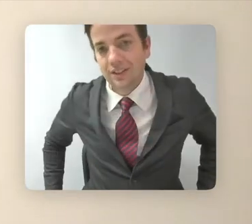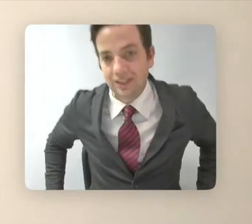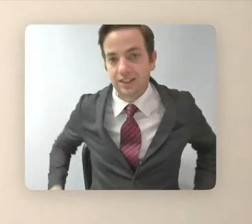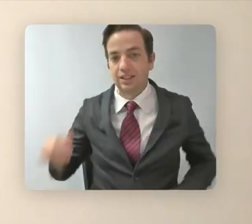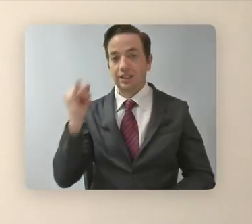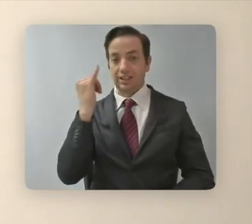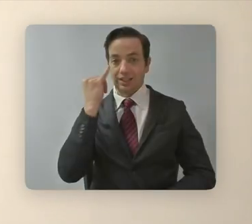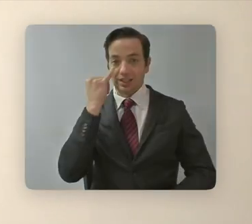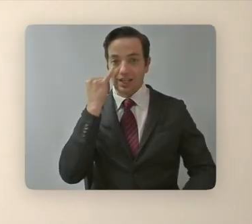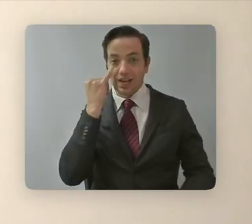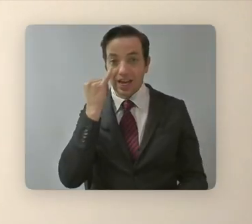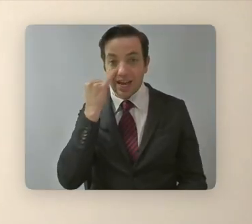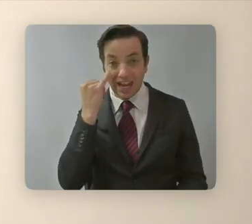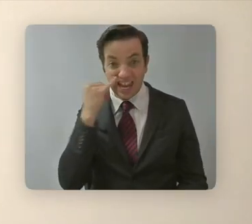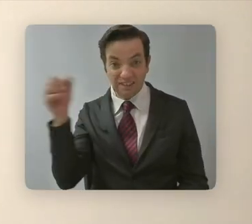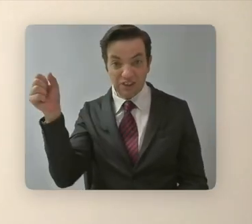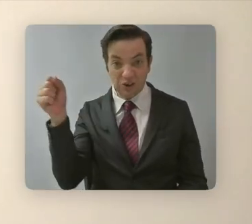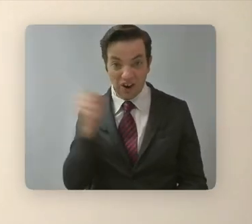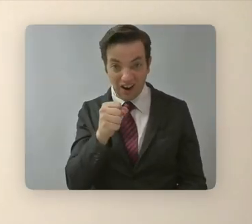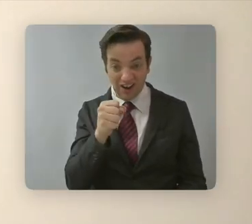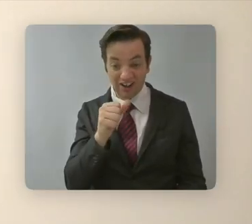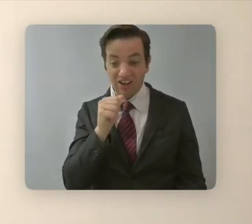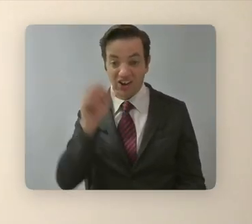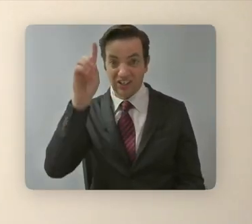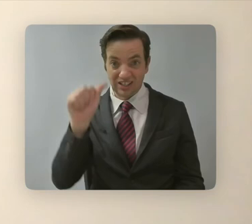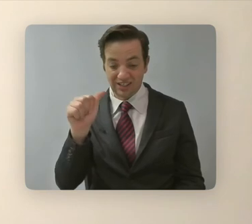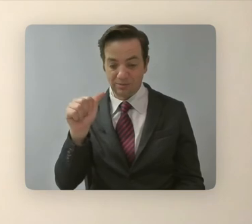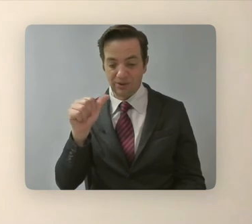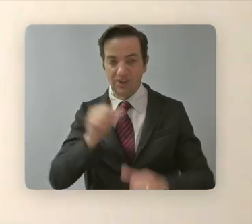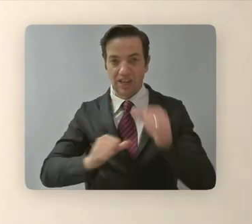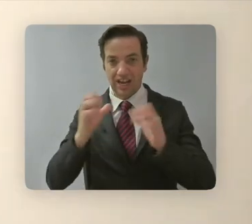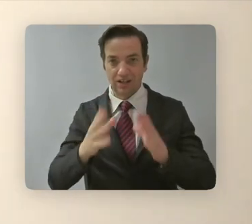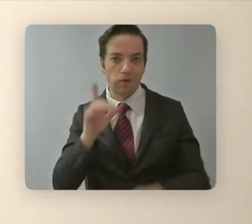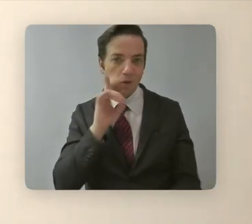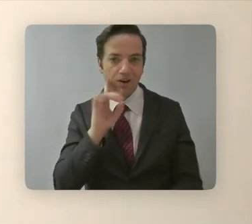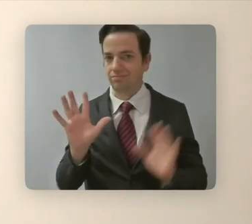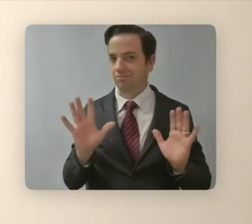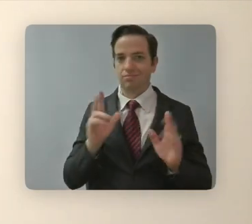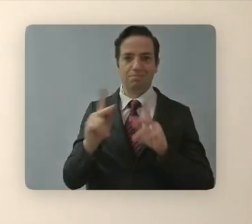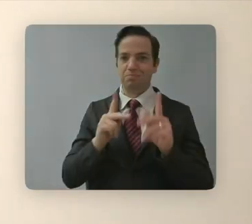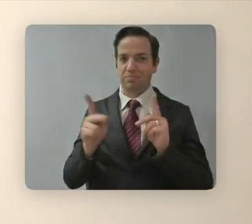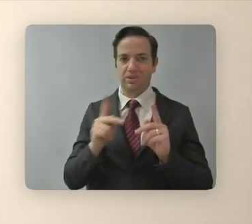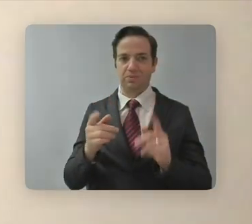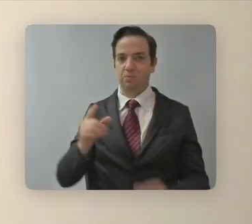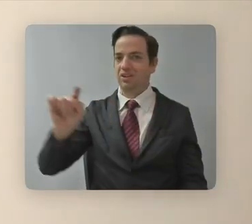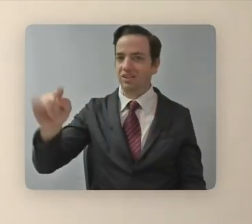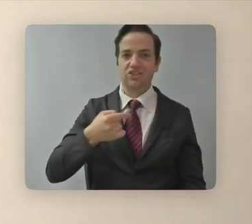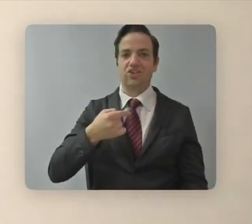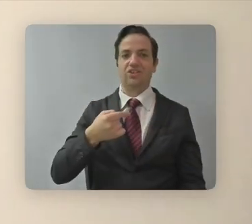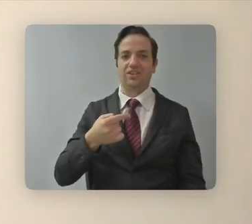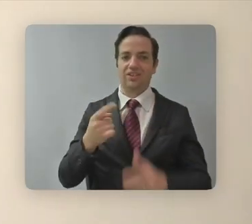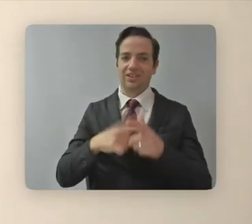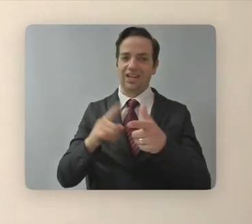it, you're, you're going to get some pushback, right? There's, you're going to be lambasted and it's not, it's not going to be a good